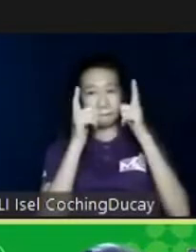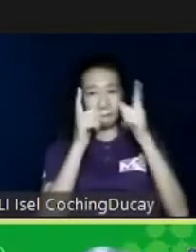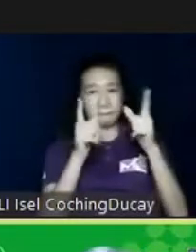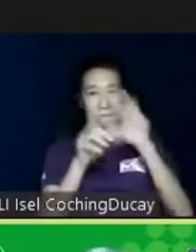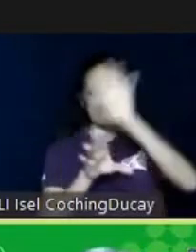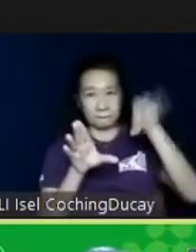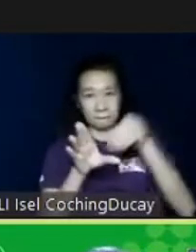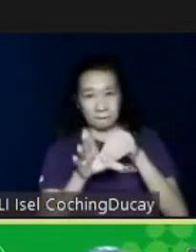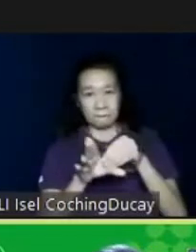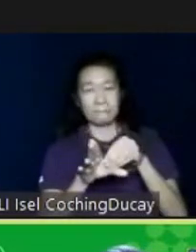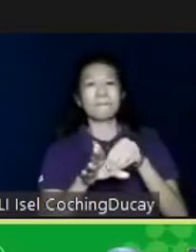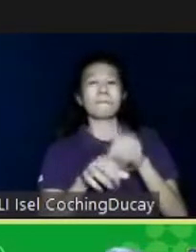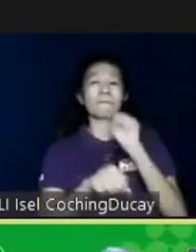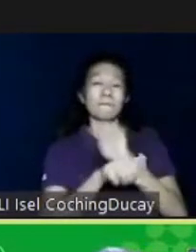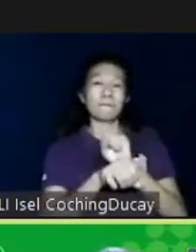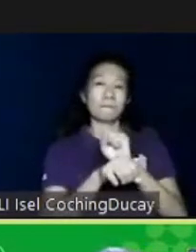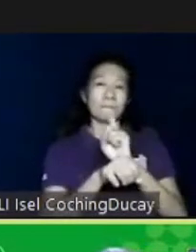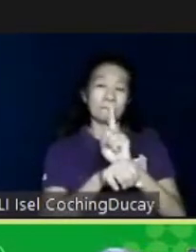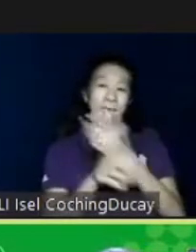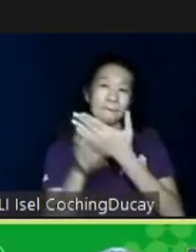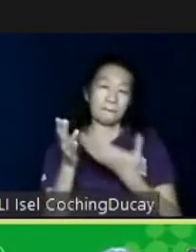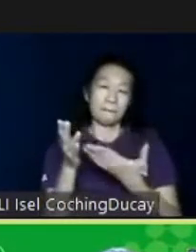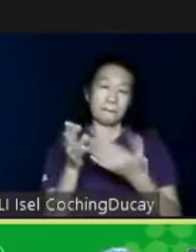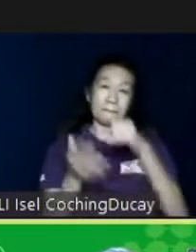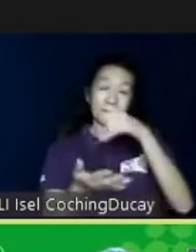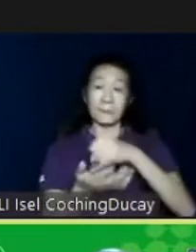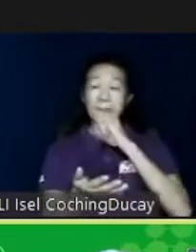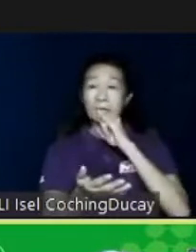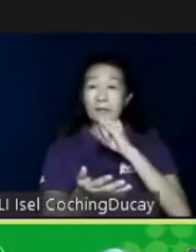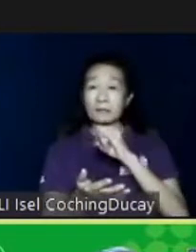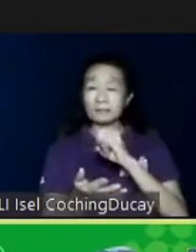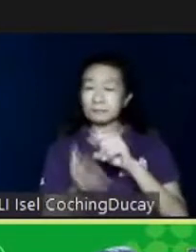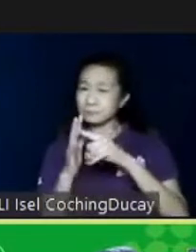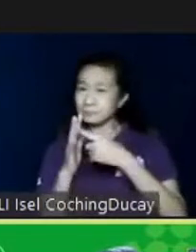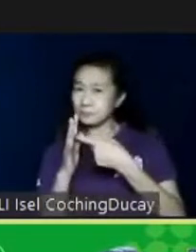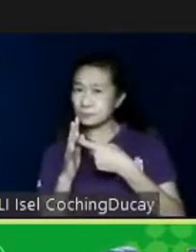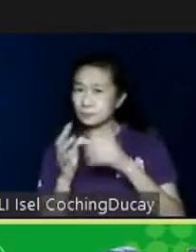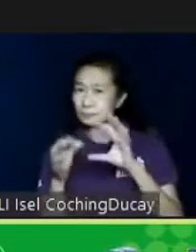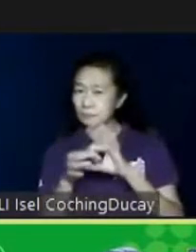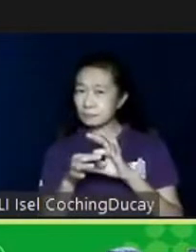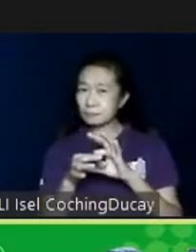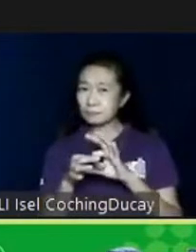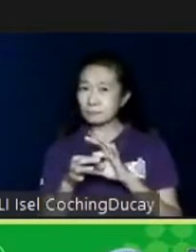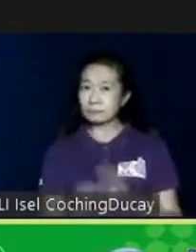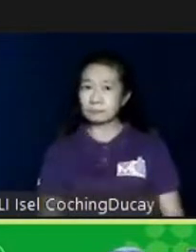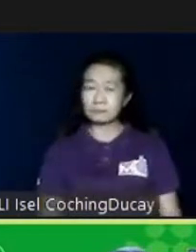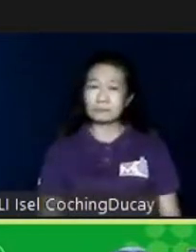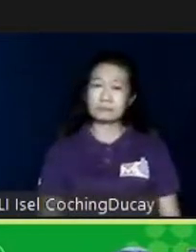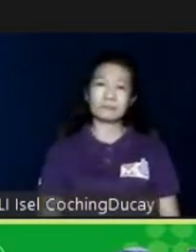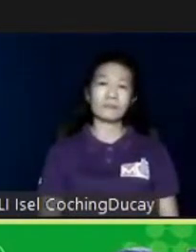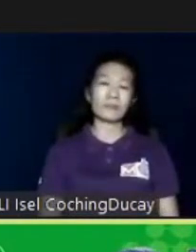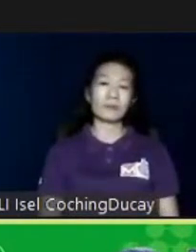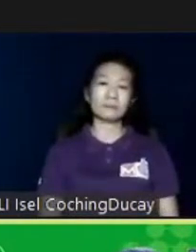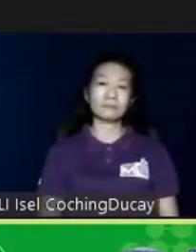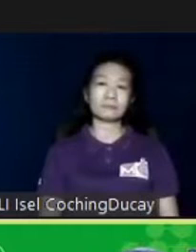employment. For one thing, it is part of the drive of